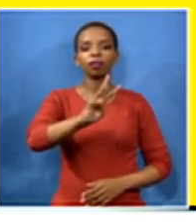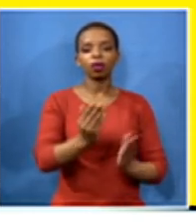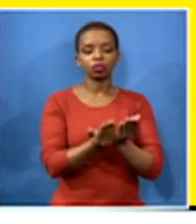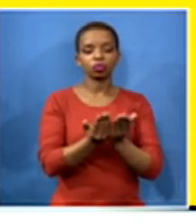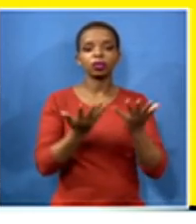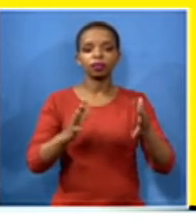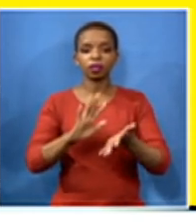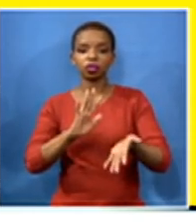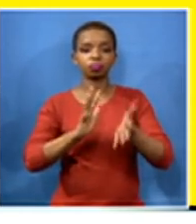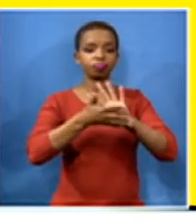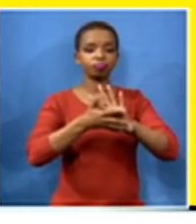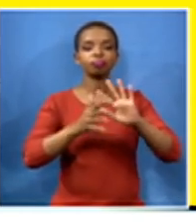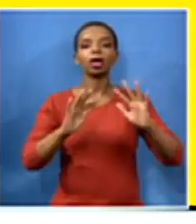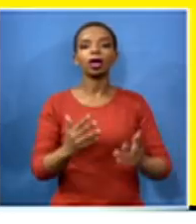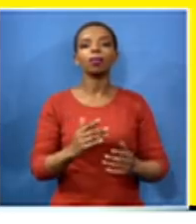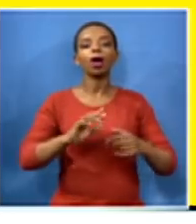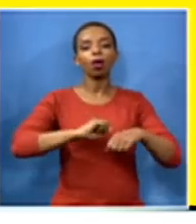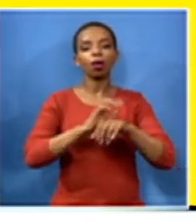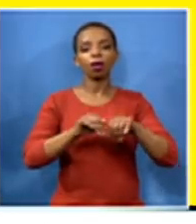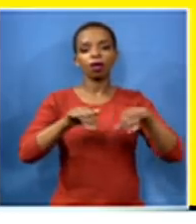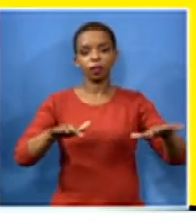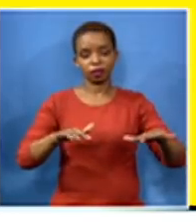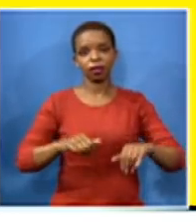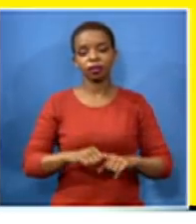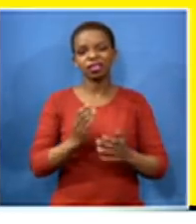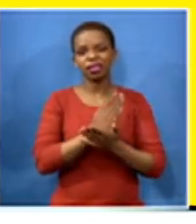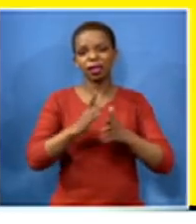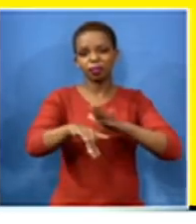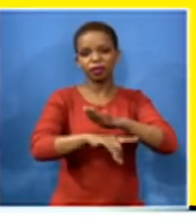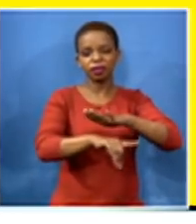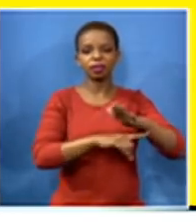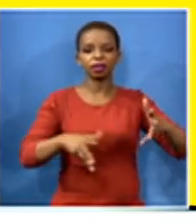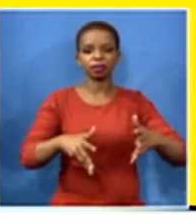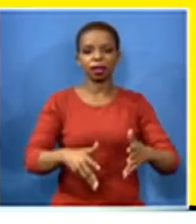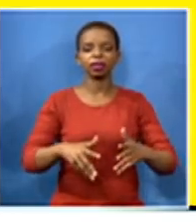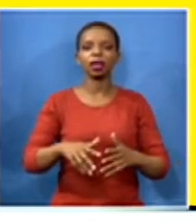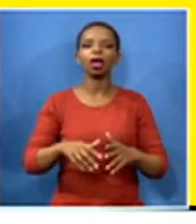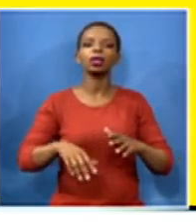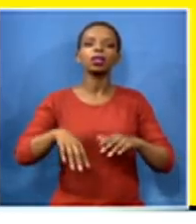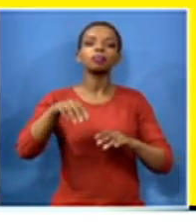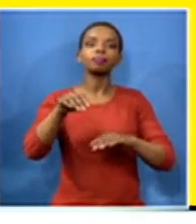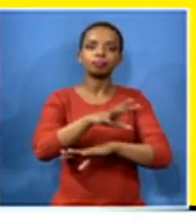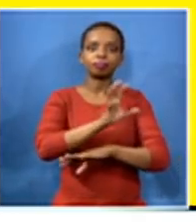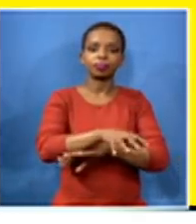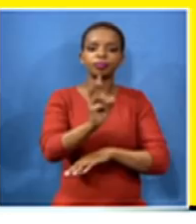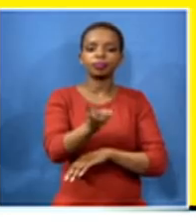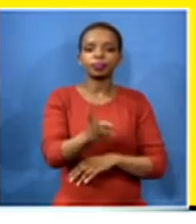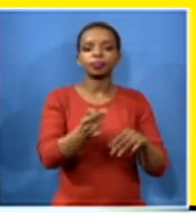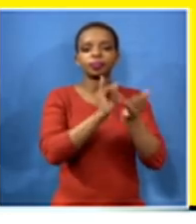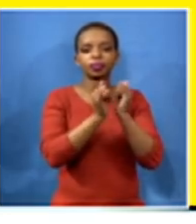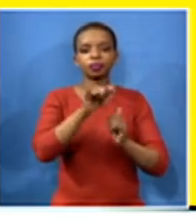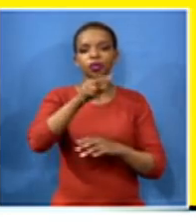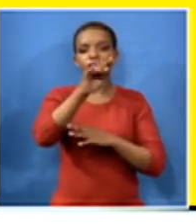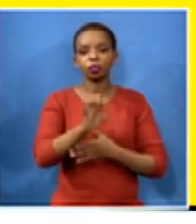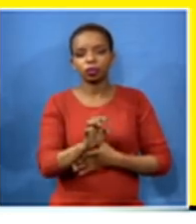by covet 19 and some districts across the province as well and as of the 11th of june the eastern cape education